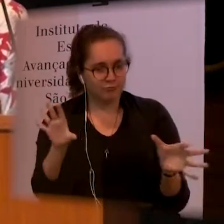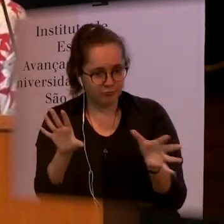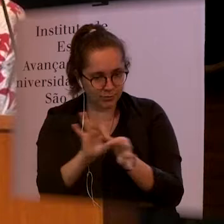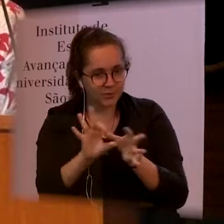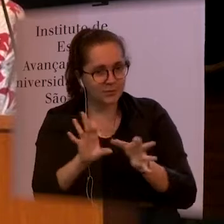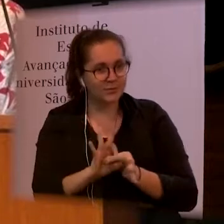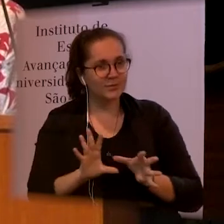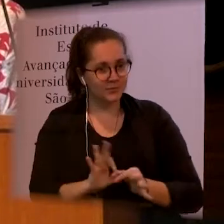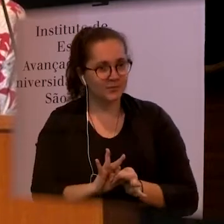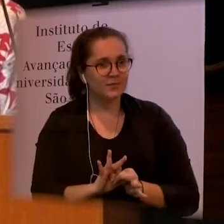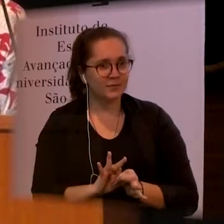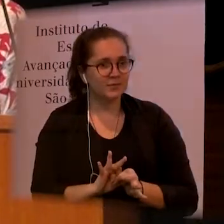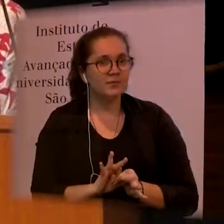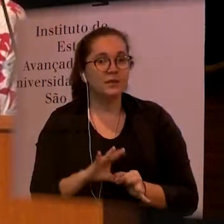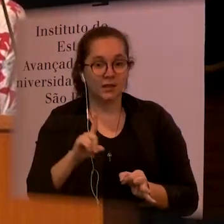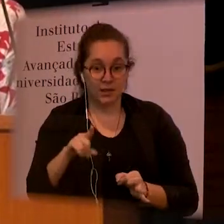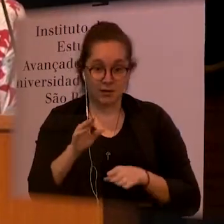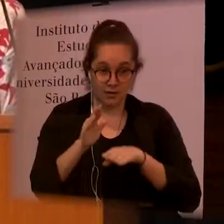downstream.